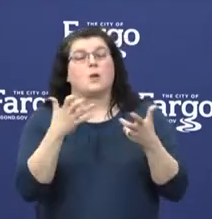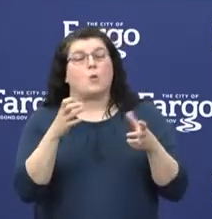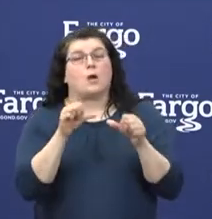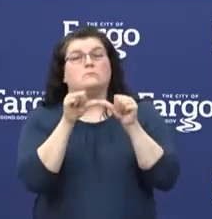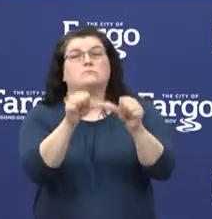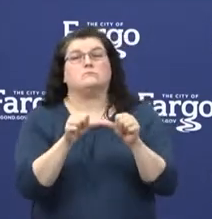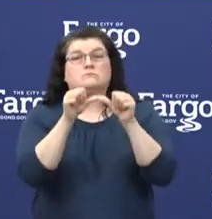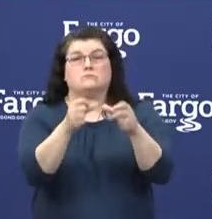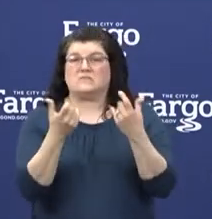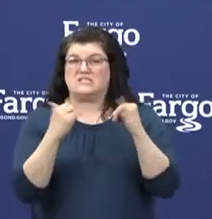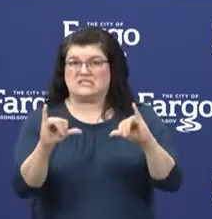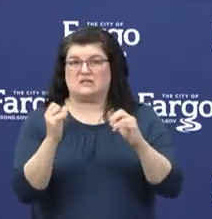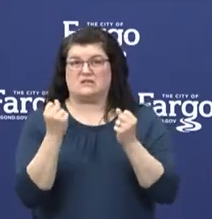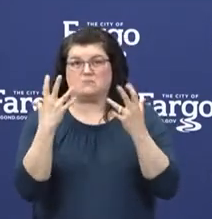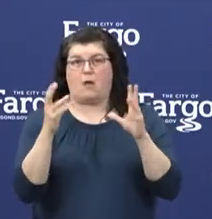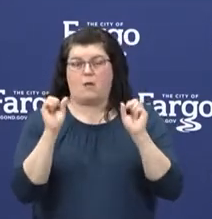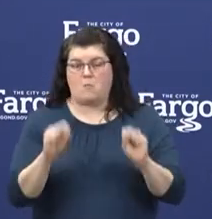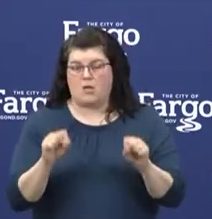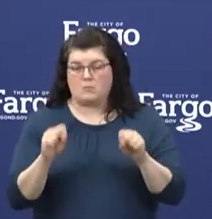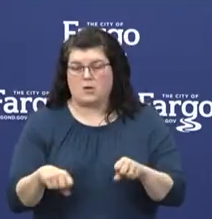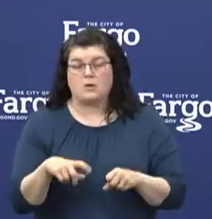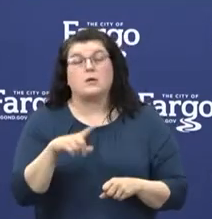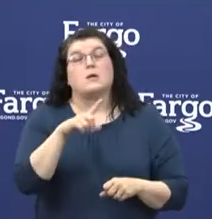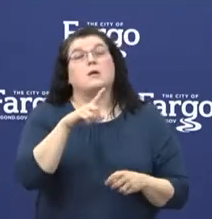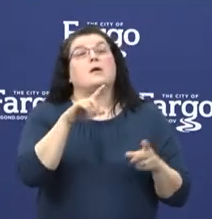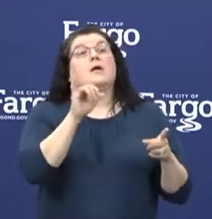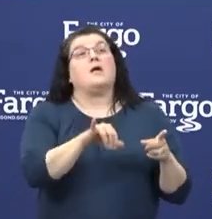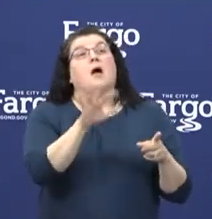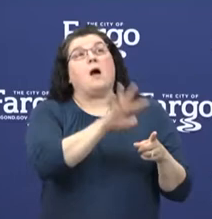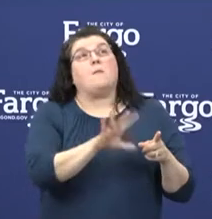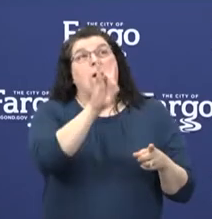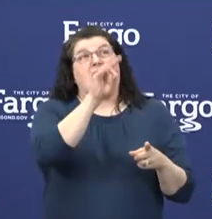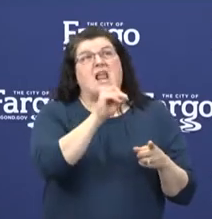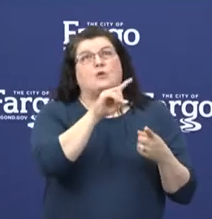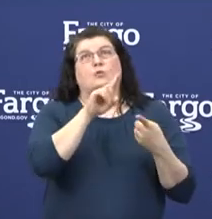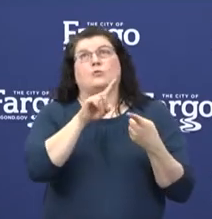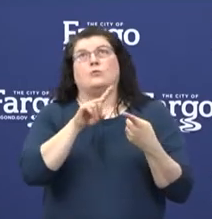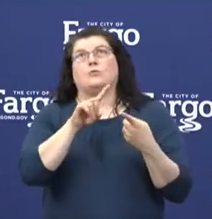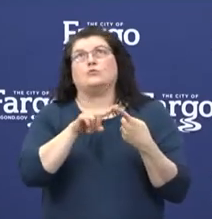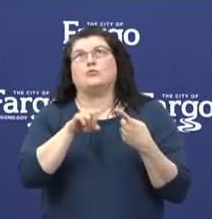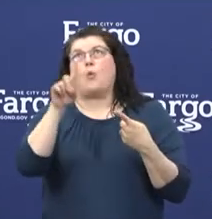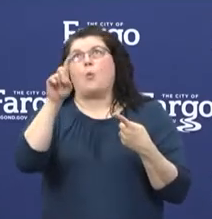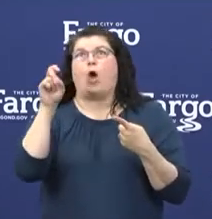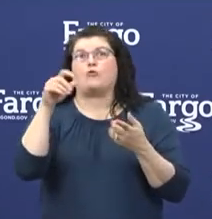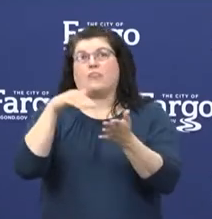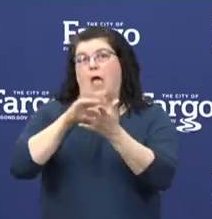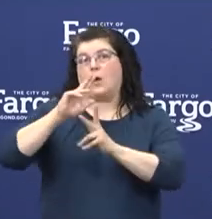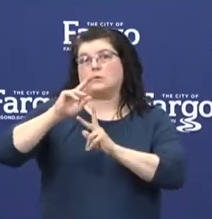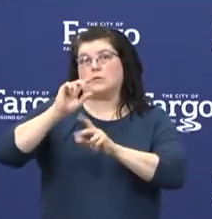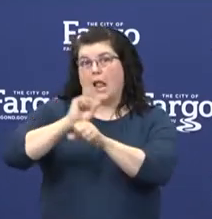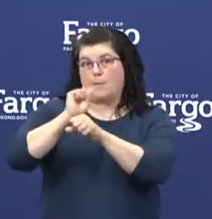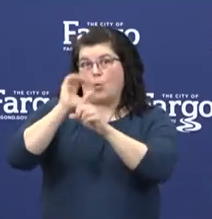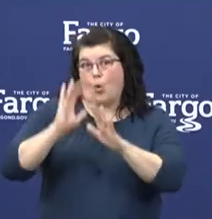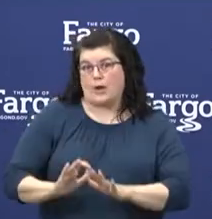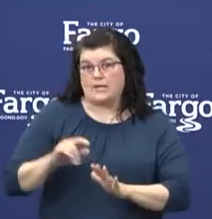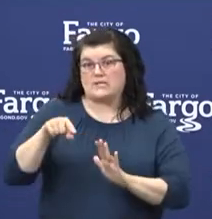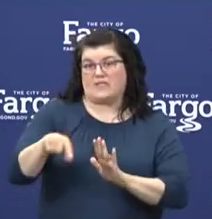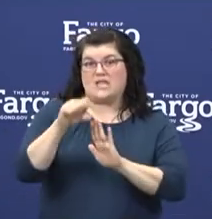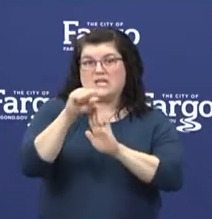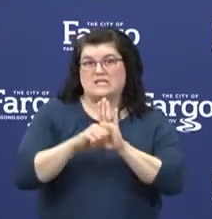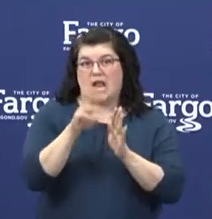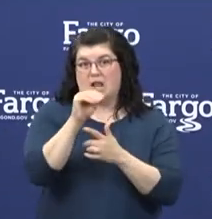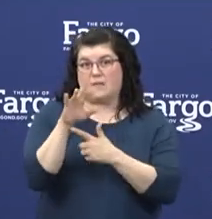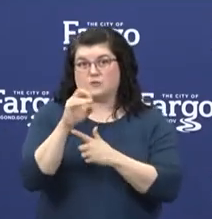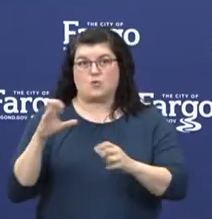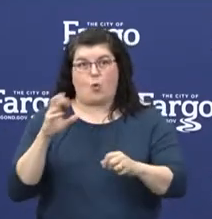possible. This order allows for approximately 80,000 100,000 employees across the state to safely return to work.